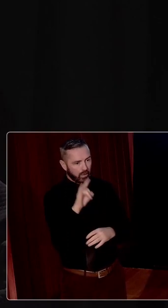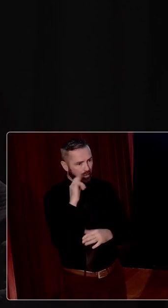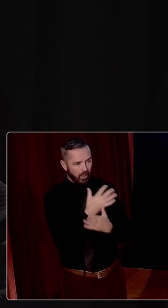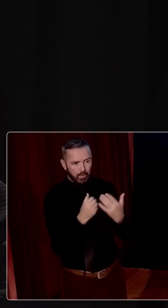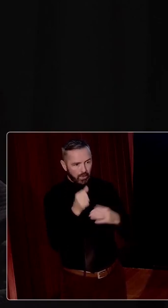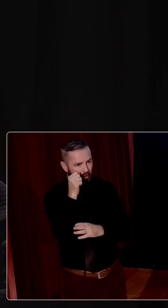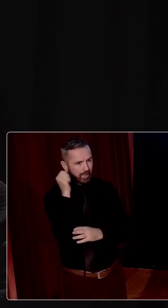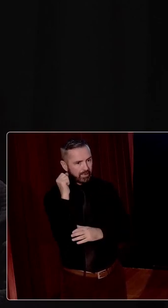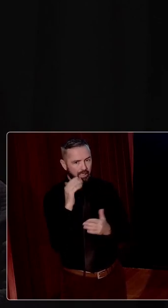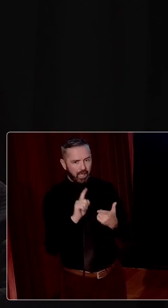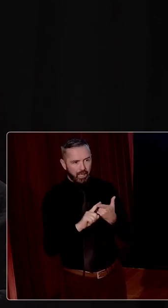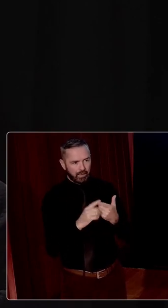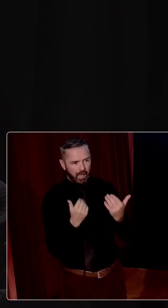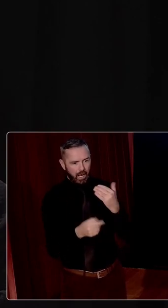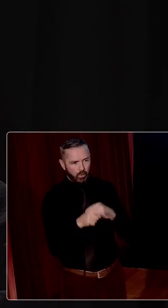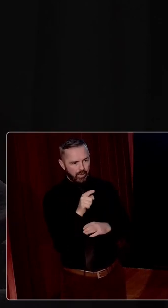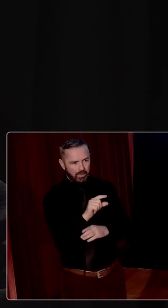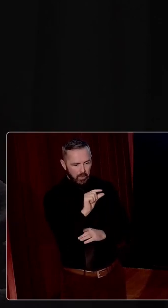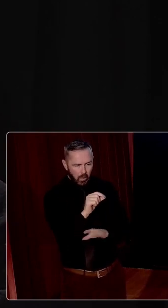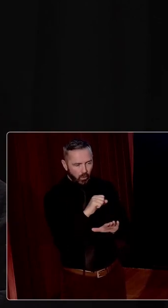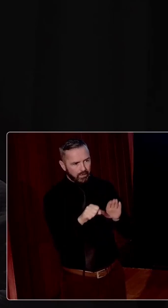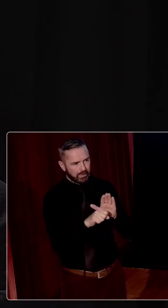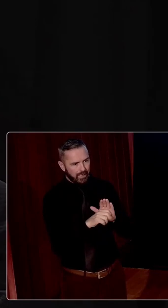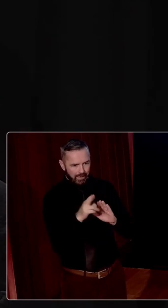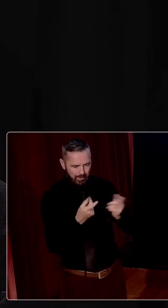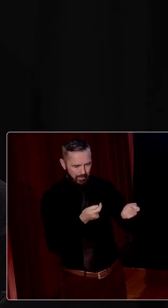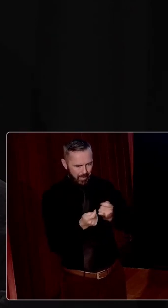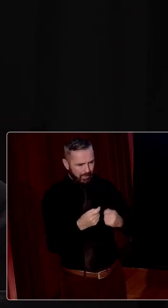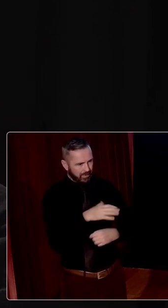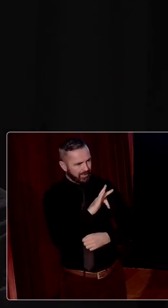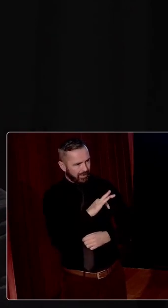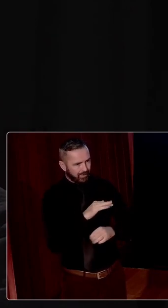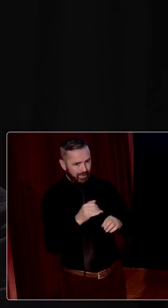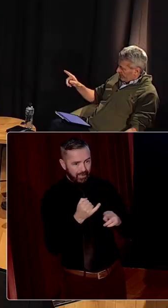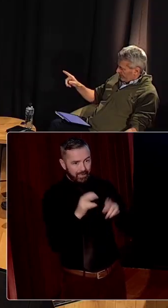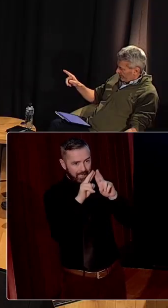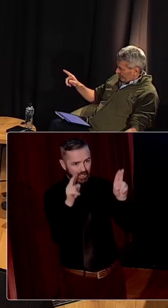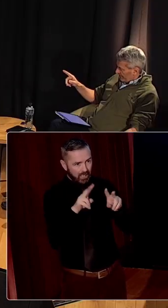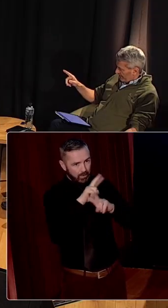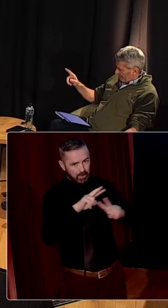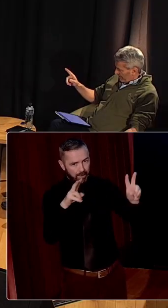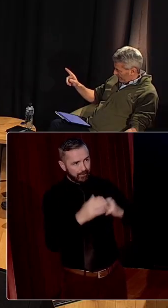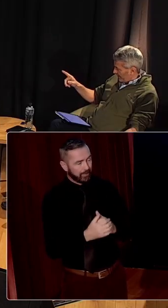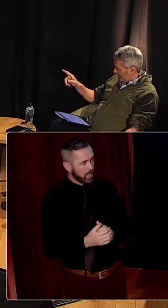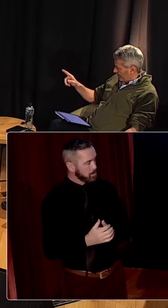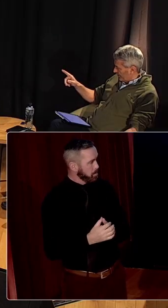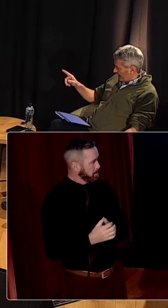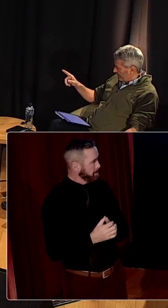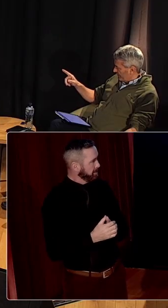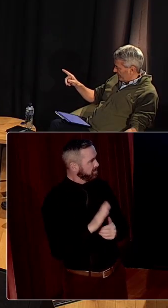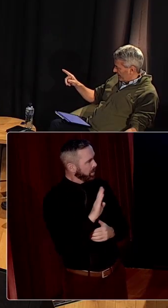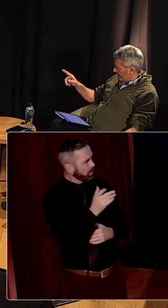that existed, too, with how this infant small state would manage its affairs internationally. Bridget, just talk to us a bit about that about